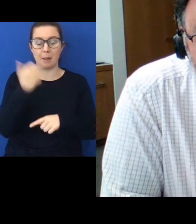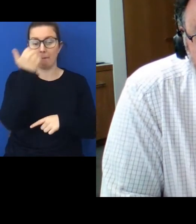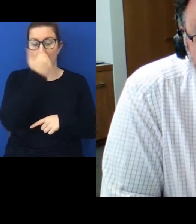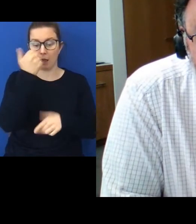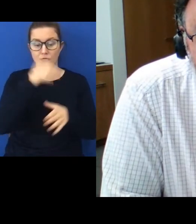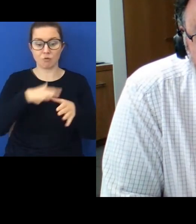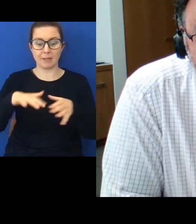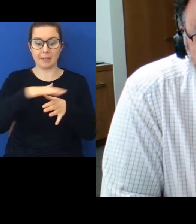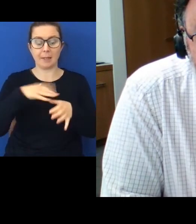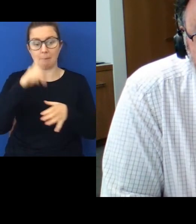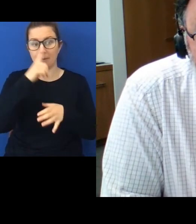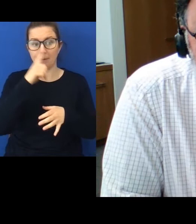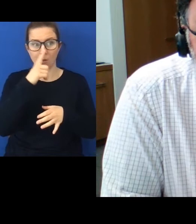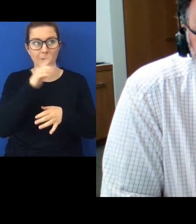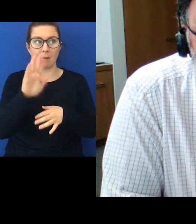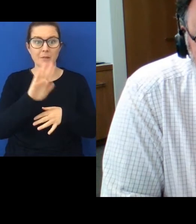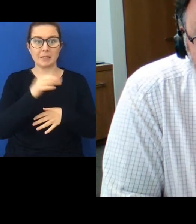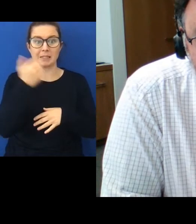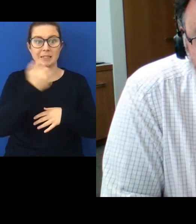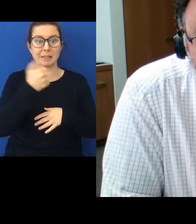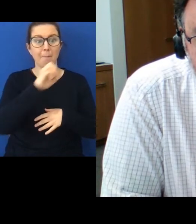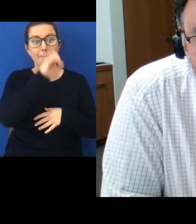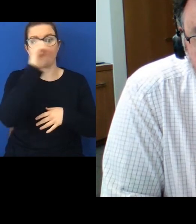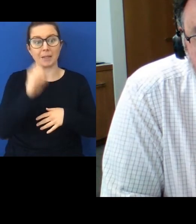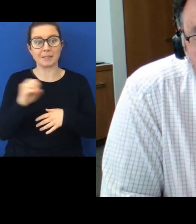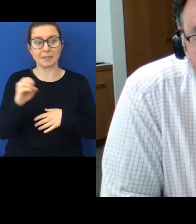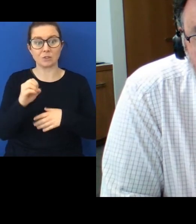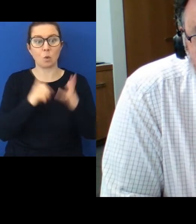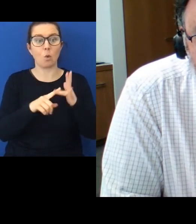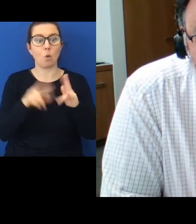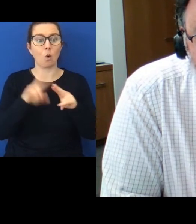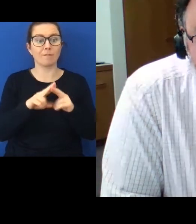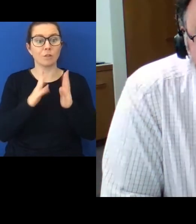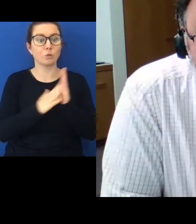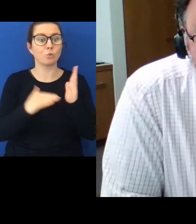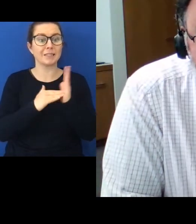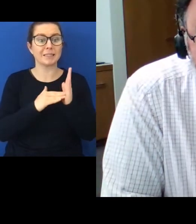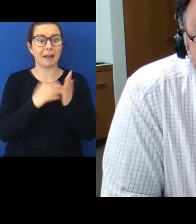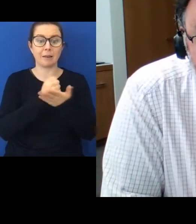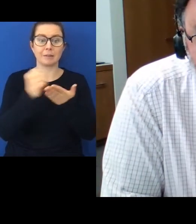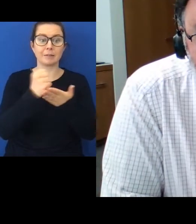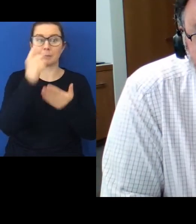is about 16% of New Zealand's population.